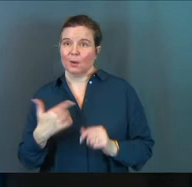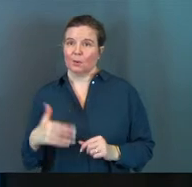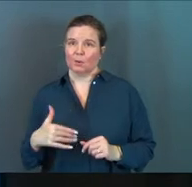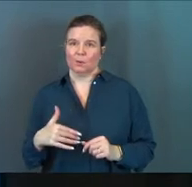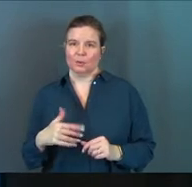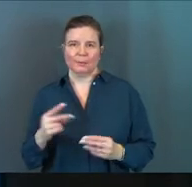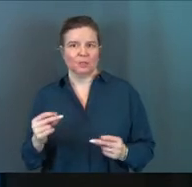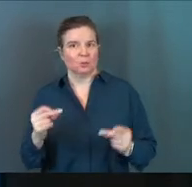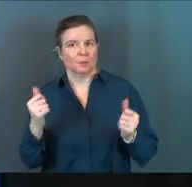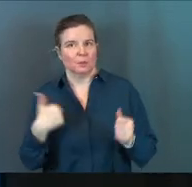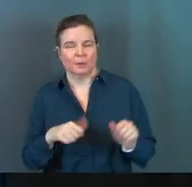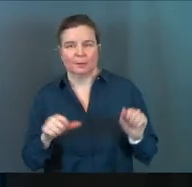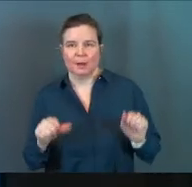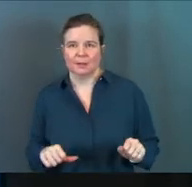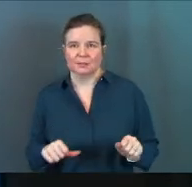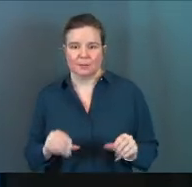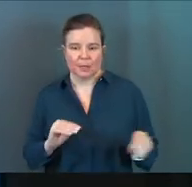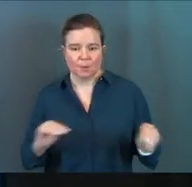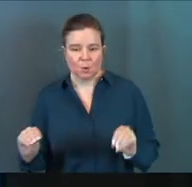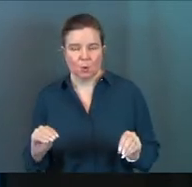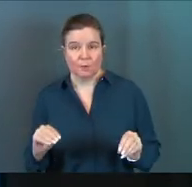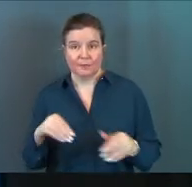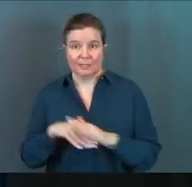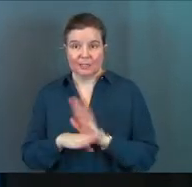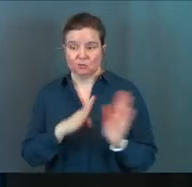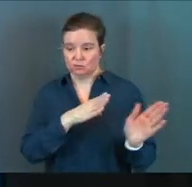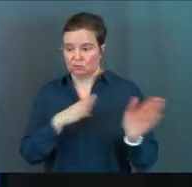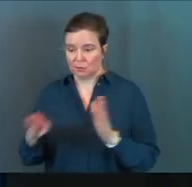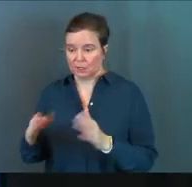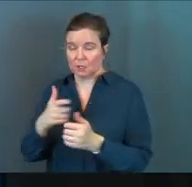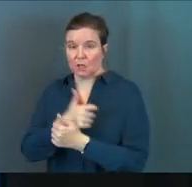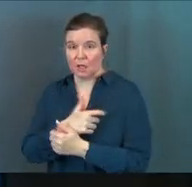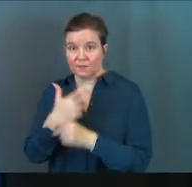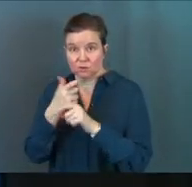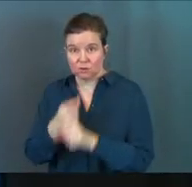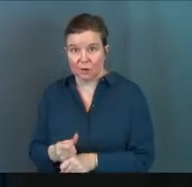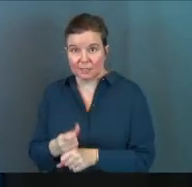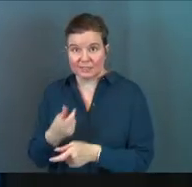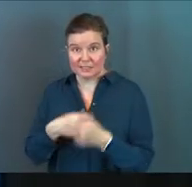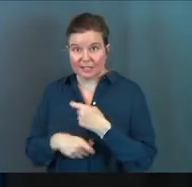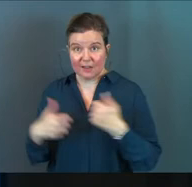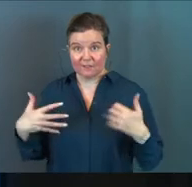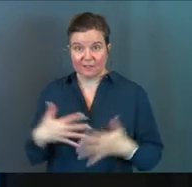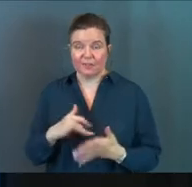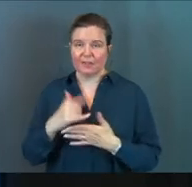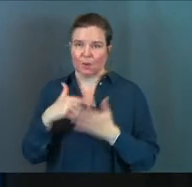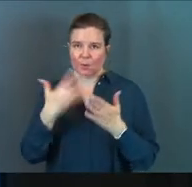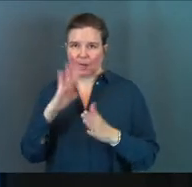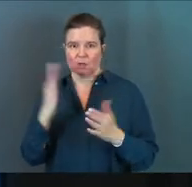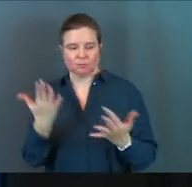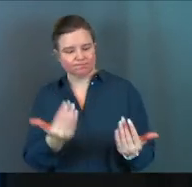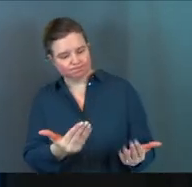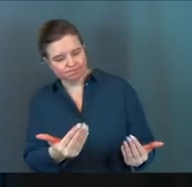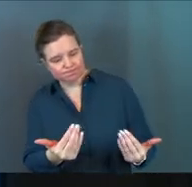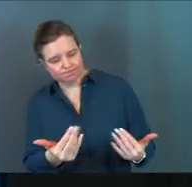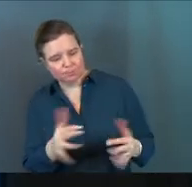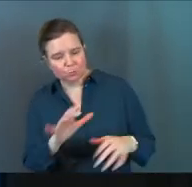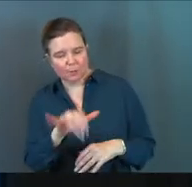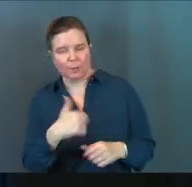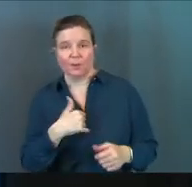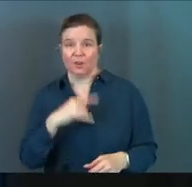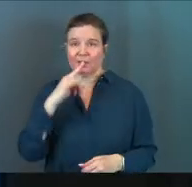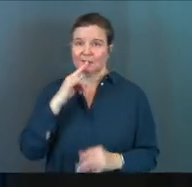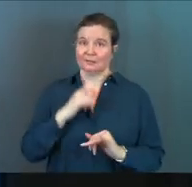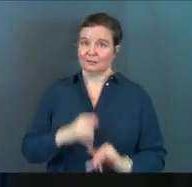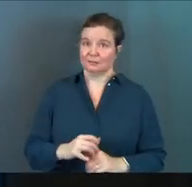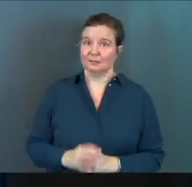man, as quick as we can possibly move into the direction of love and trust instead of fear, that's what God's all about. Let's do that with